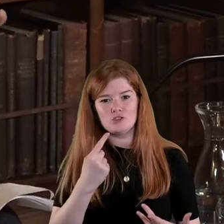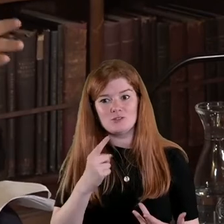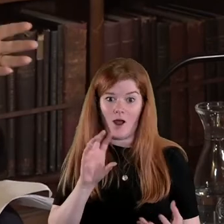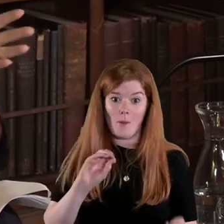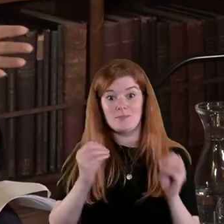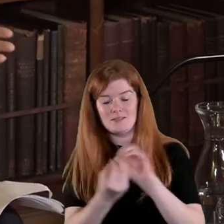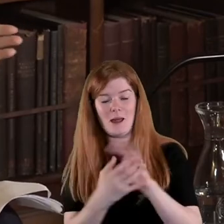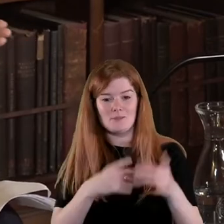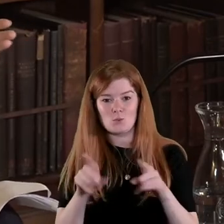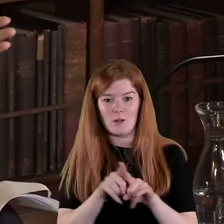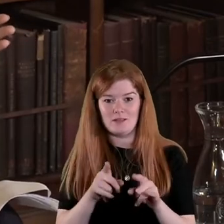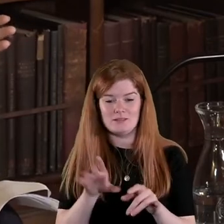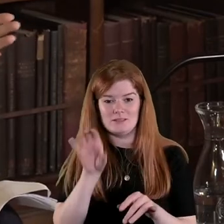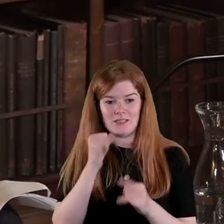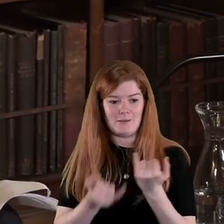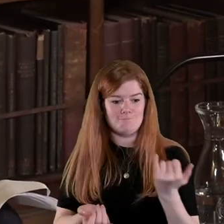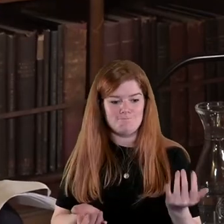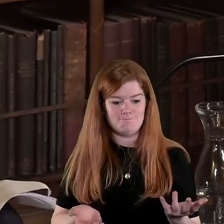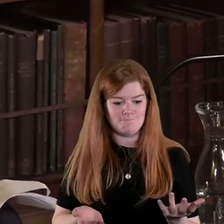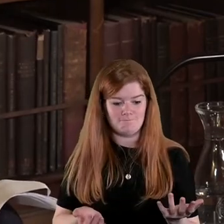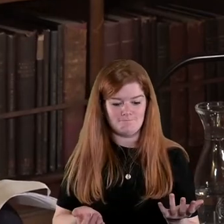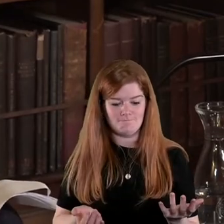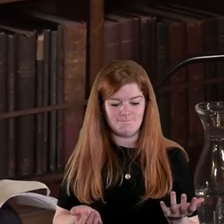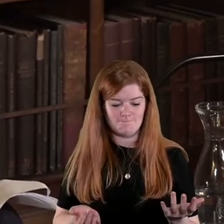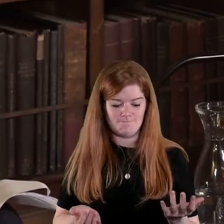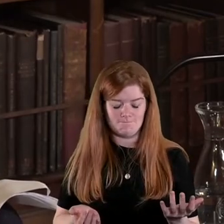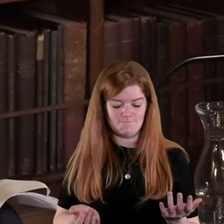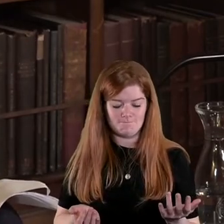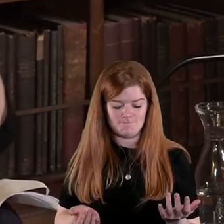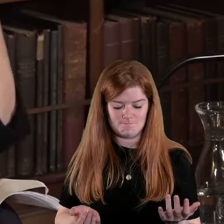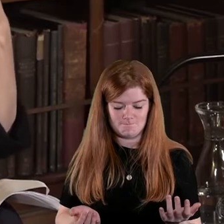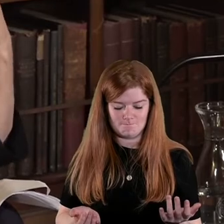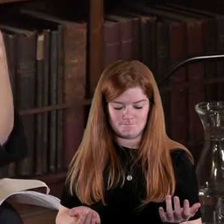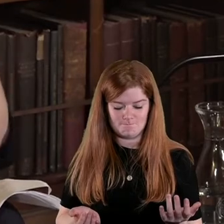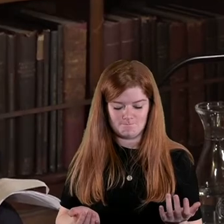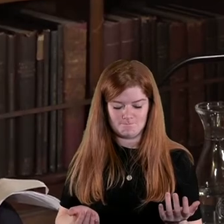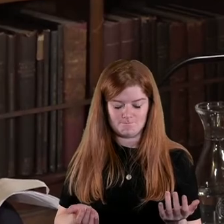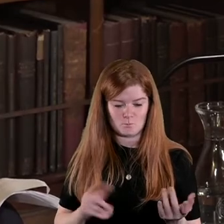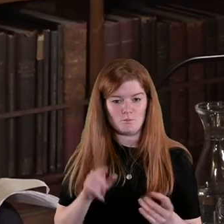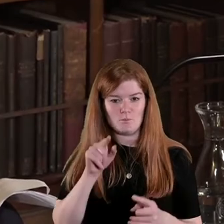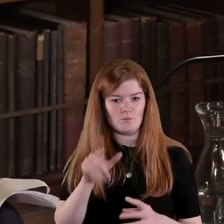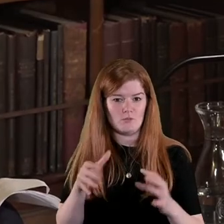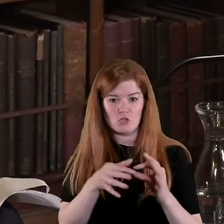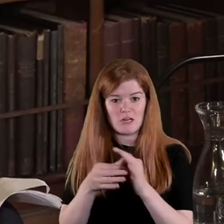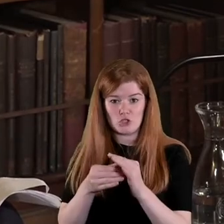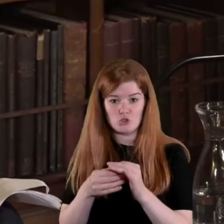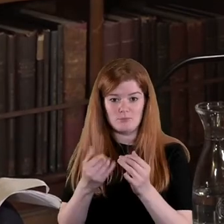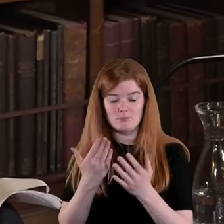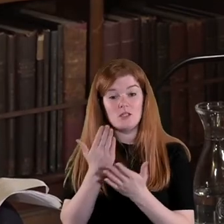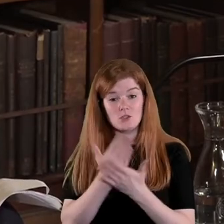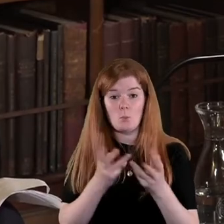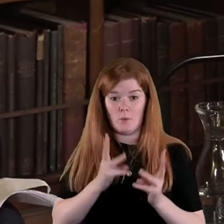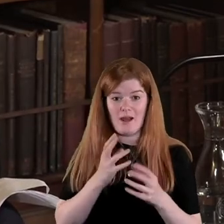that you know it seems that you know the relationship some women had